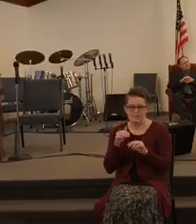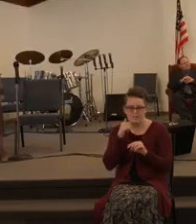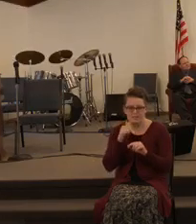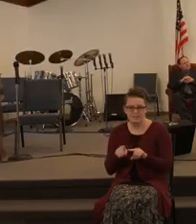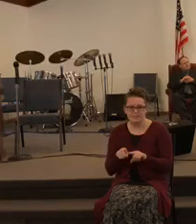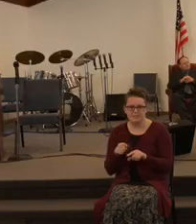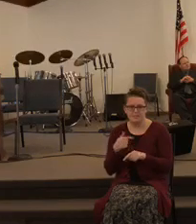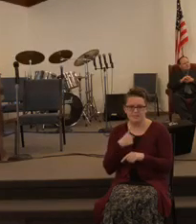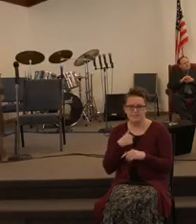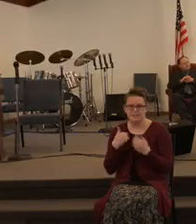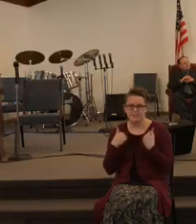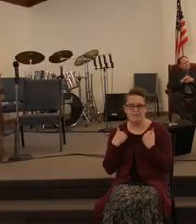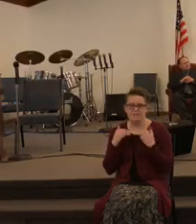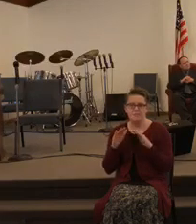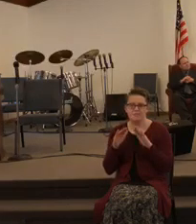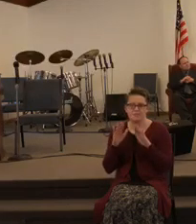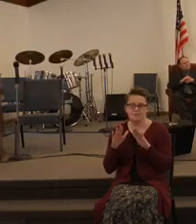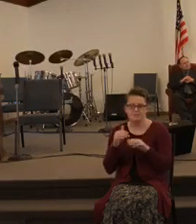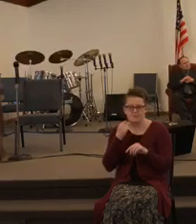some wonderful sisters.